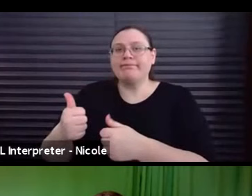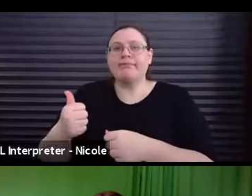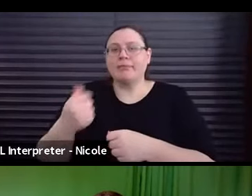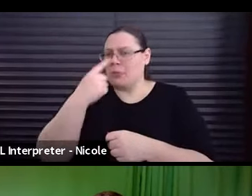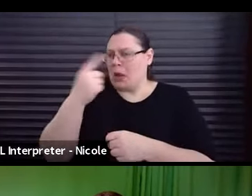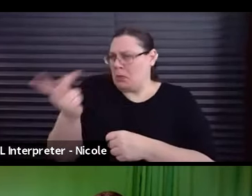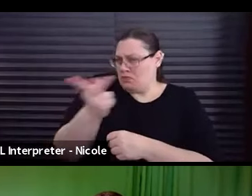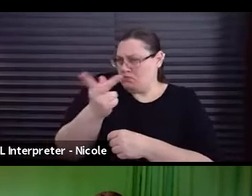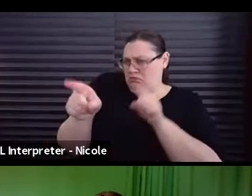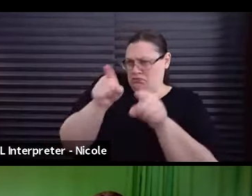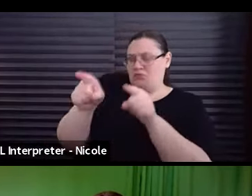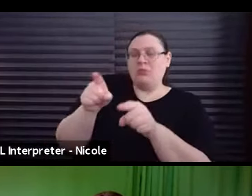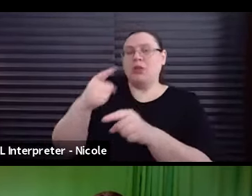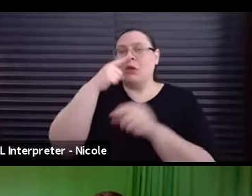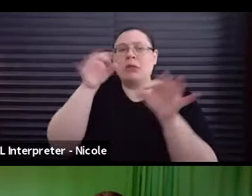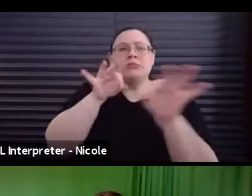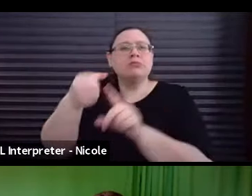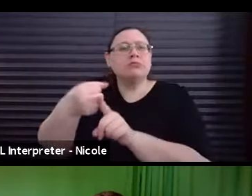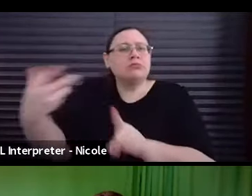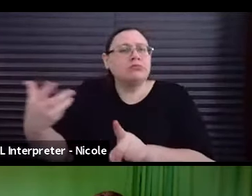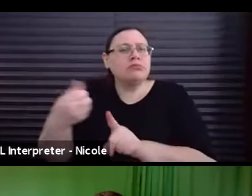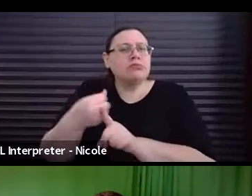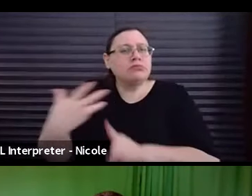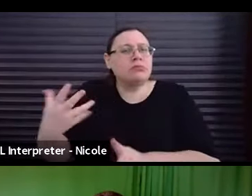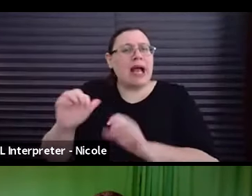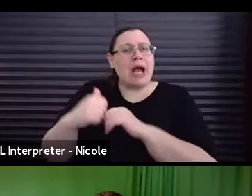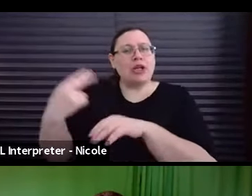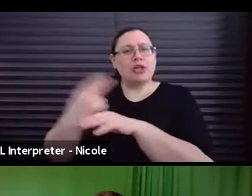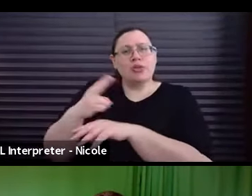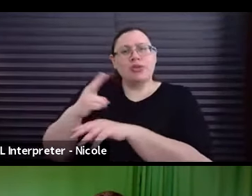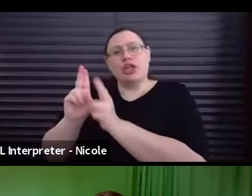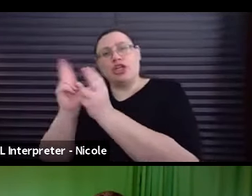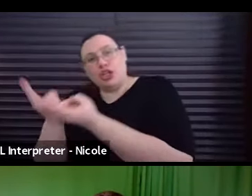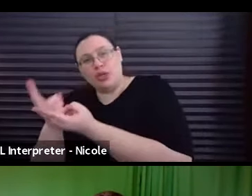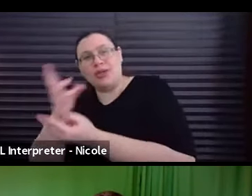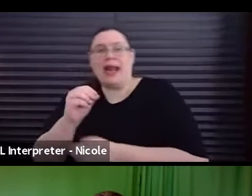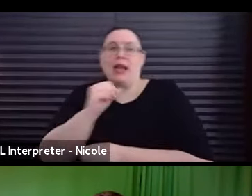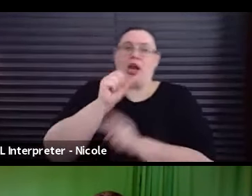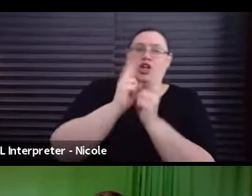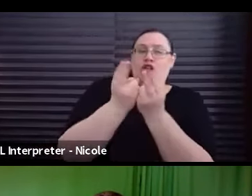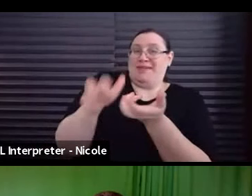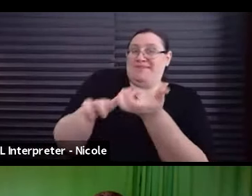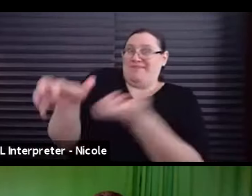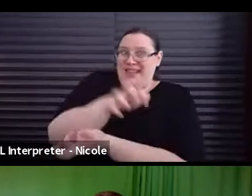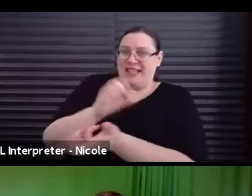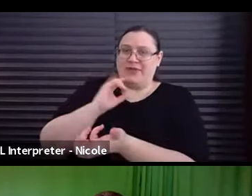to explain how you can use union and non-union mixed in this contract.